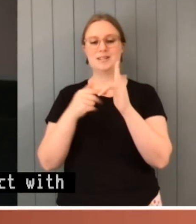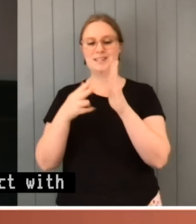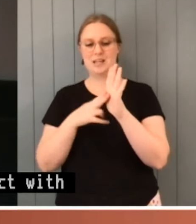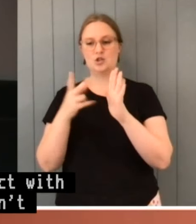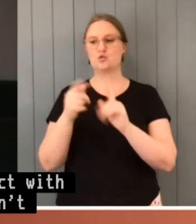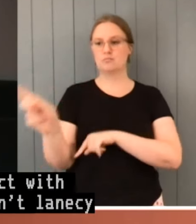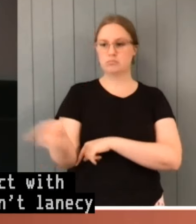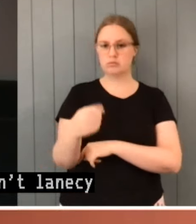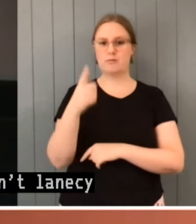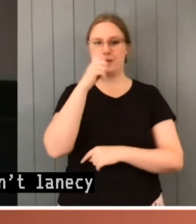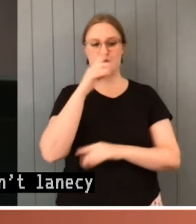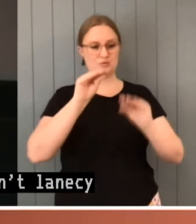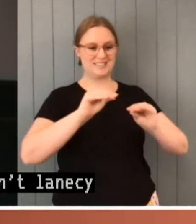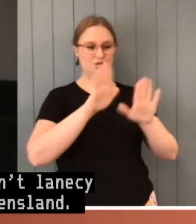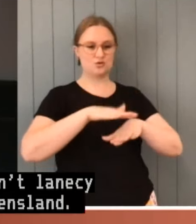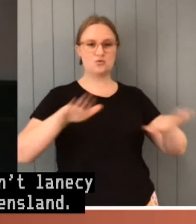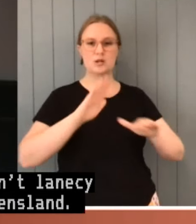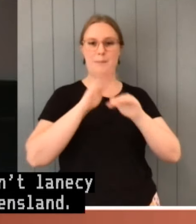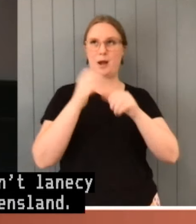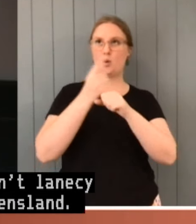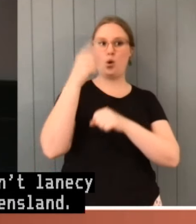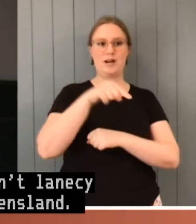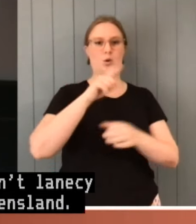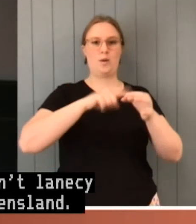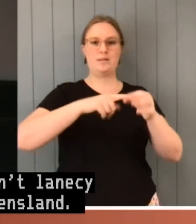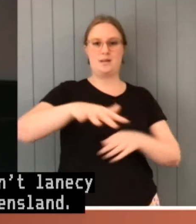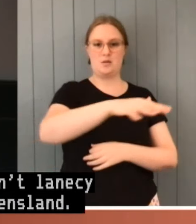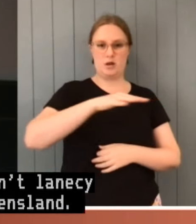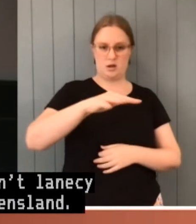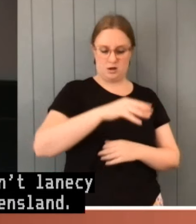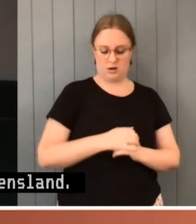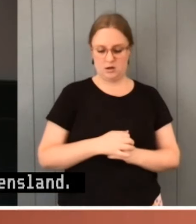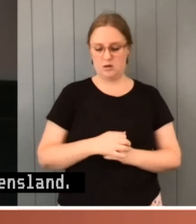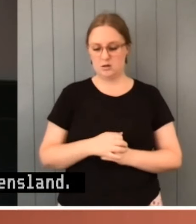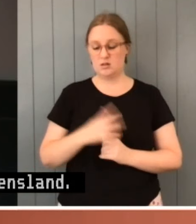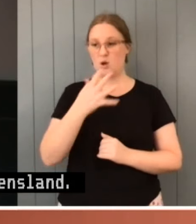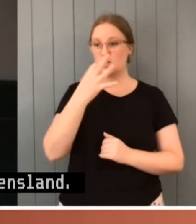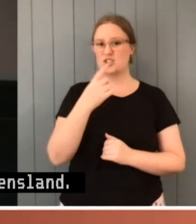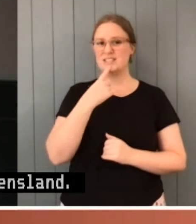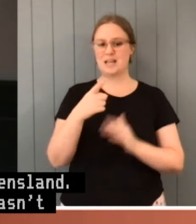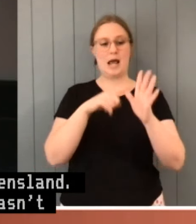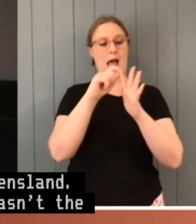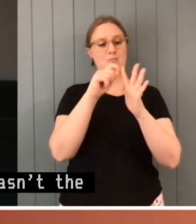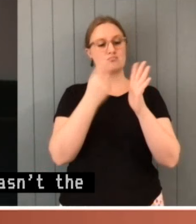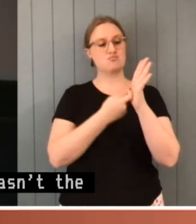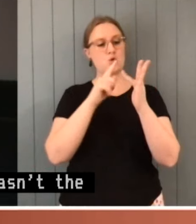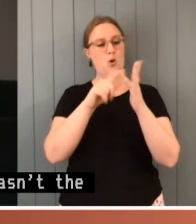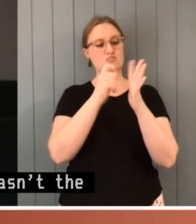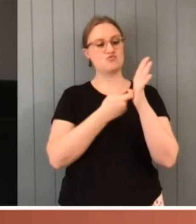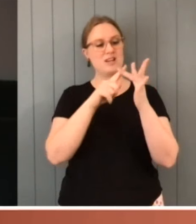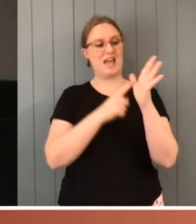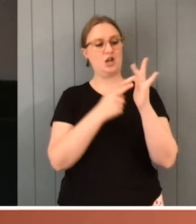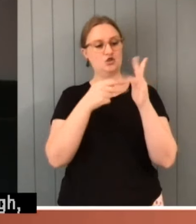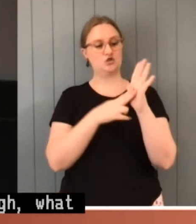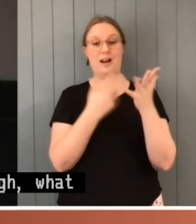And the question was, there was an appropriation, but the appropriation was not enough. What was the source of power? So there was a